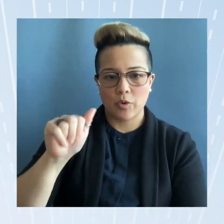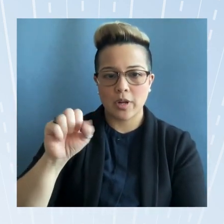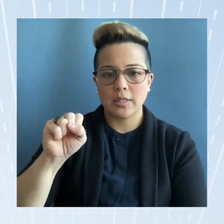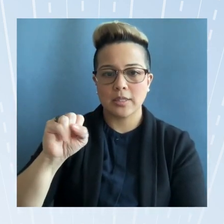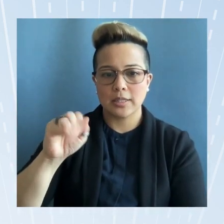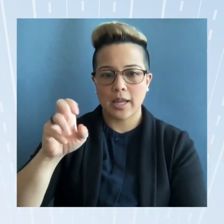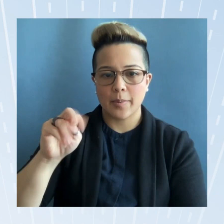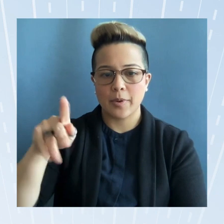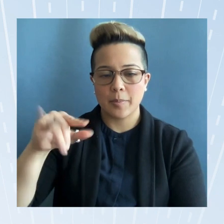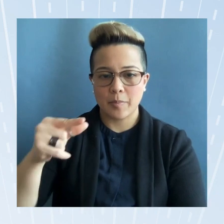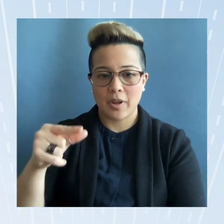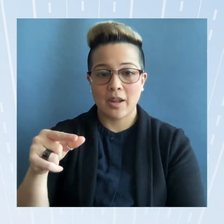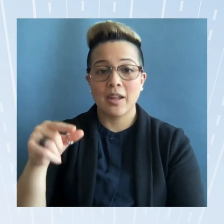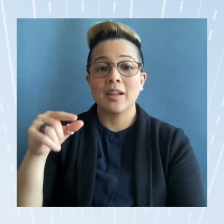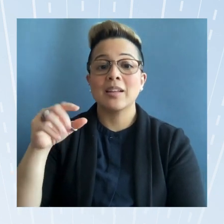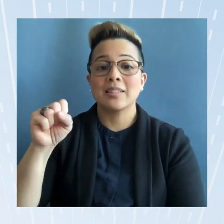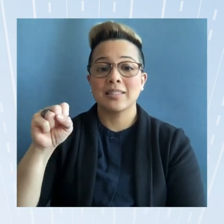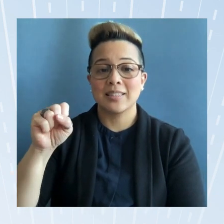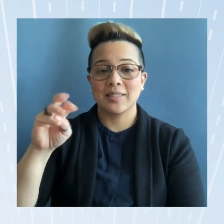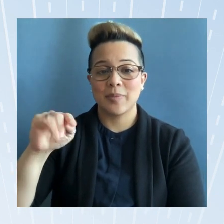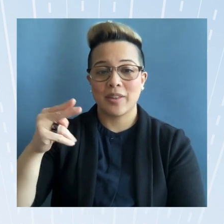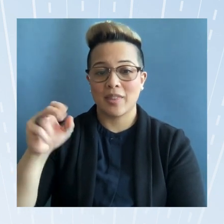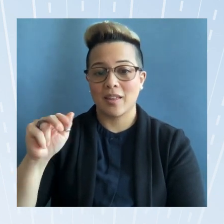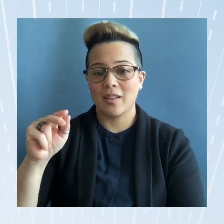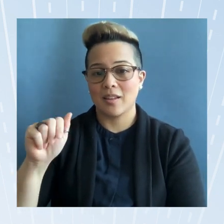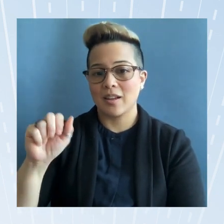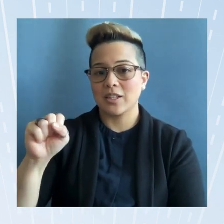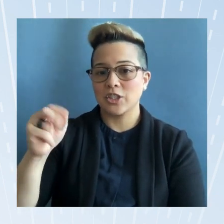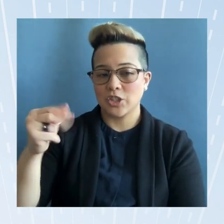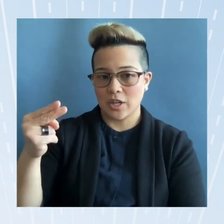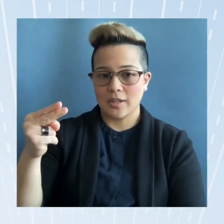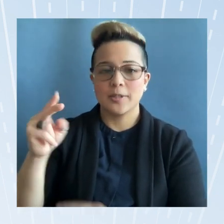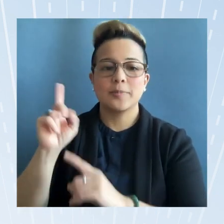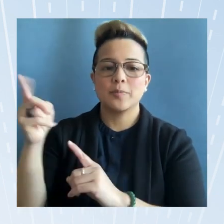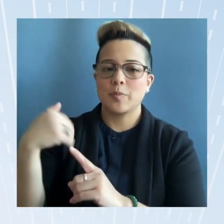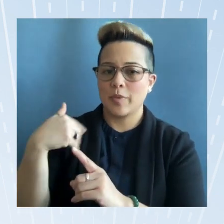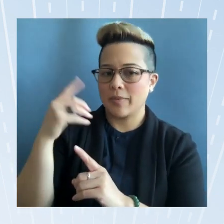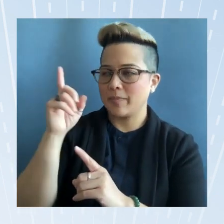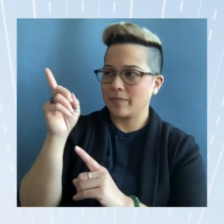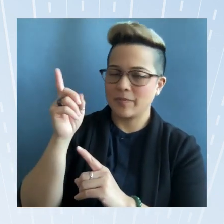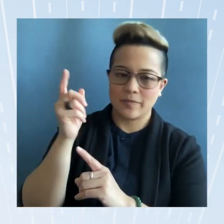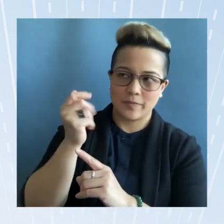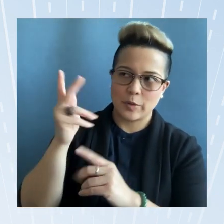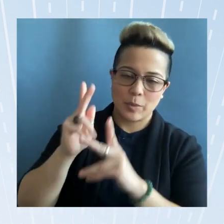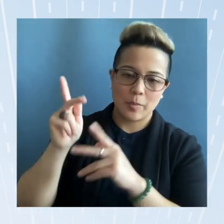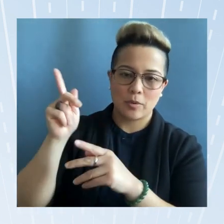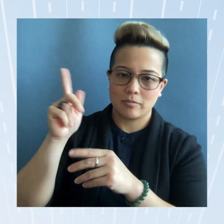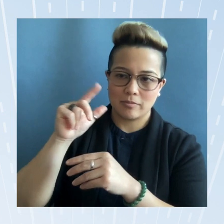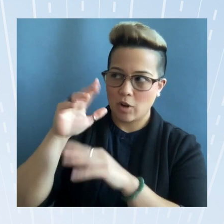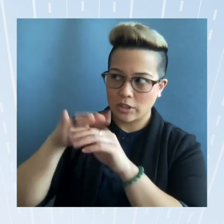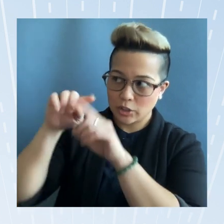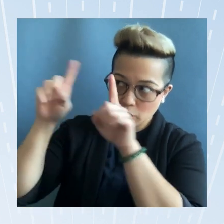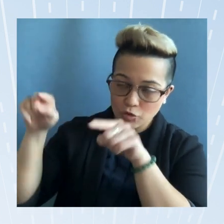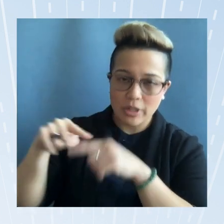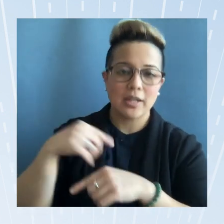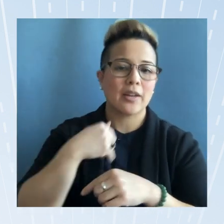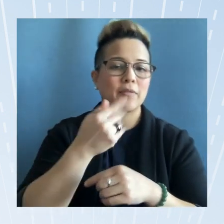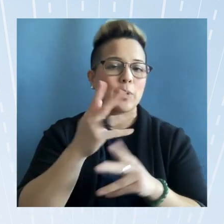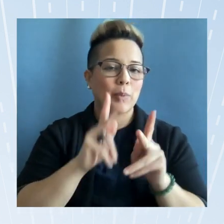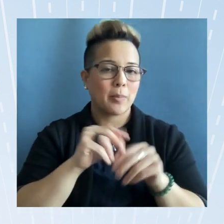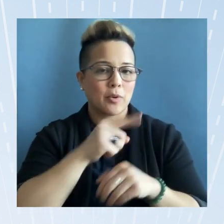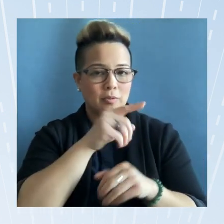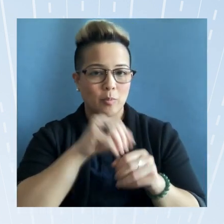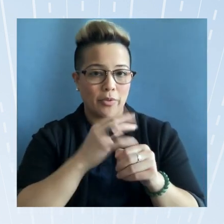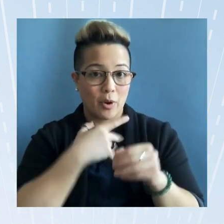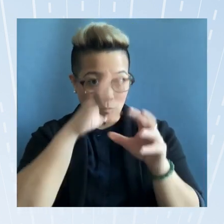is on screen with us um simon is with the president in monterey park right now um we also have our our amazing